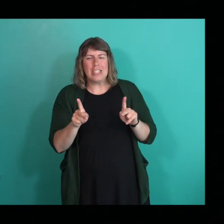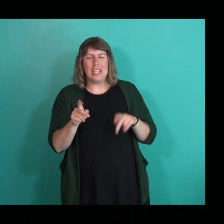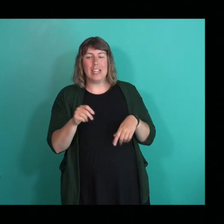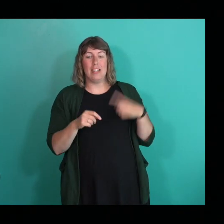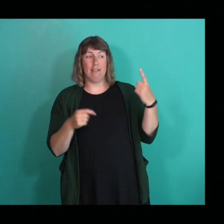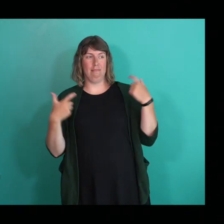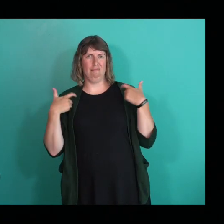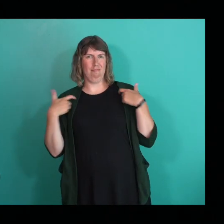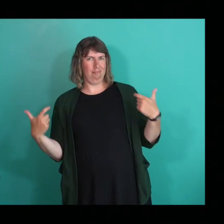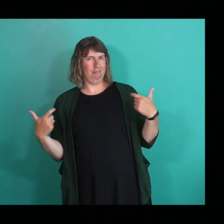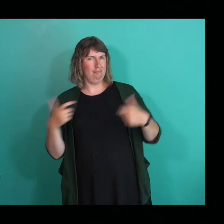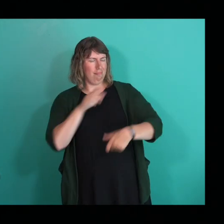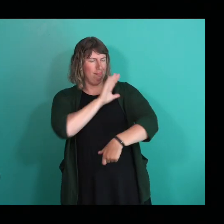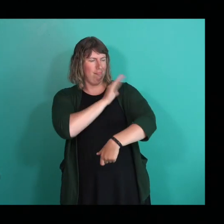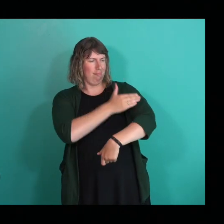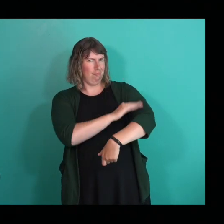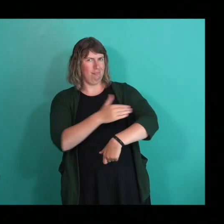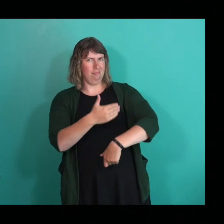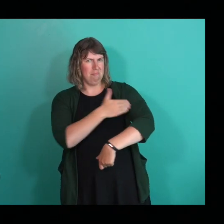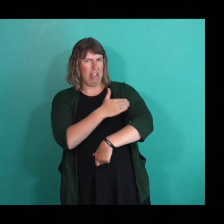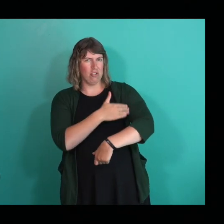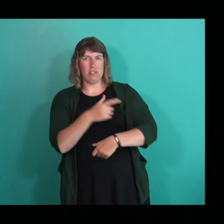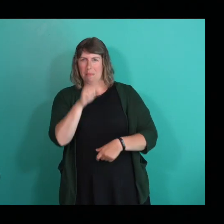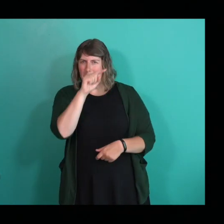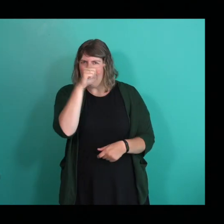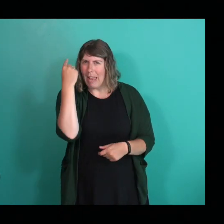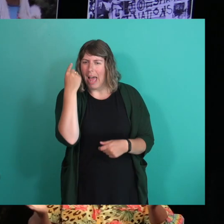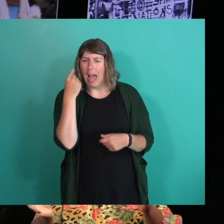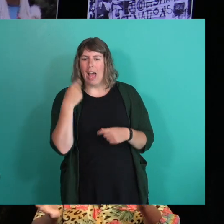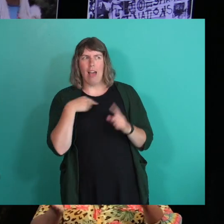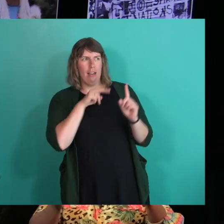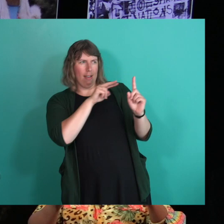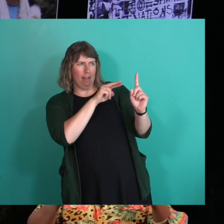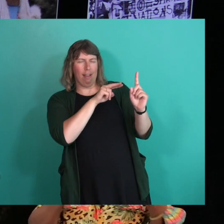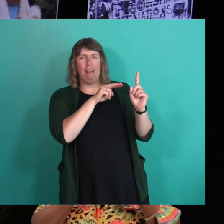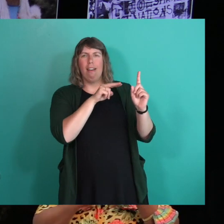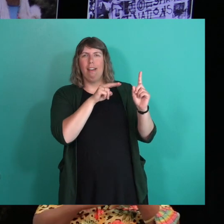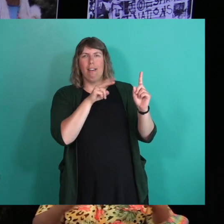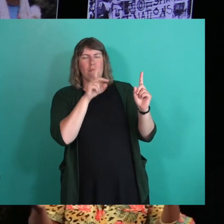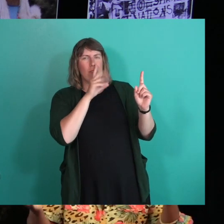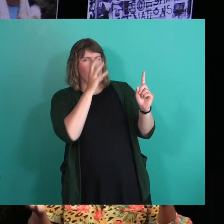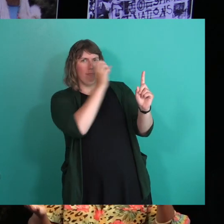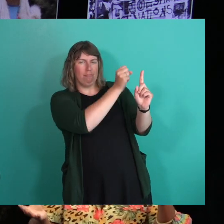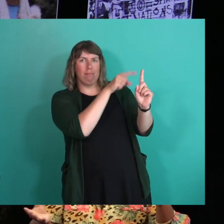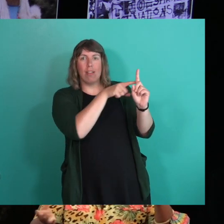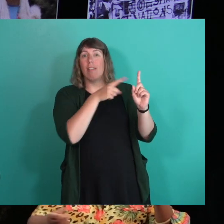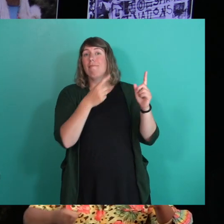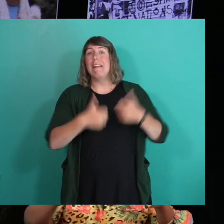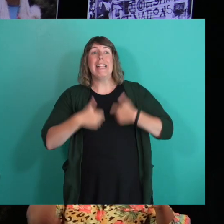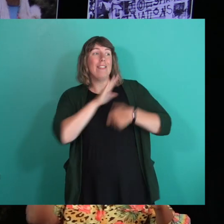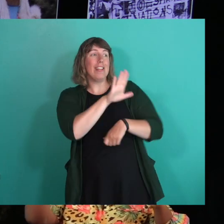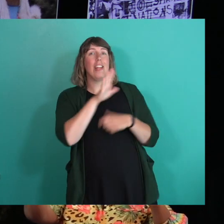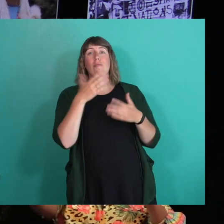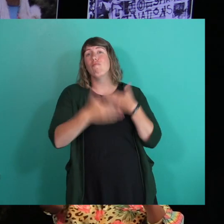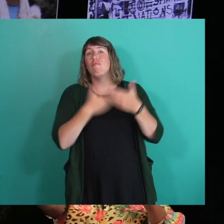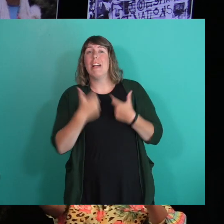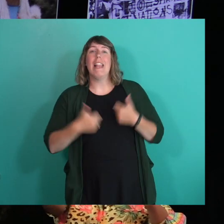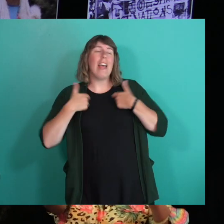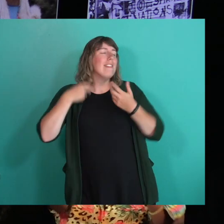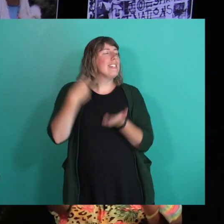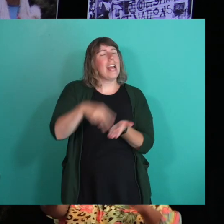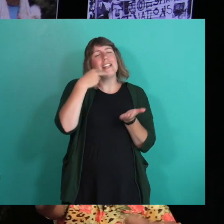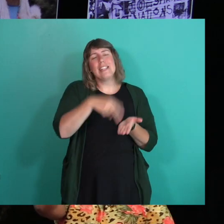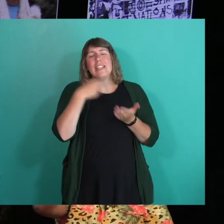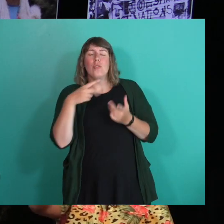muscular, black, they were feeling their full fantasy and just living their best life, dancing